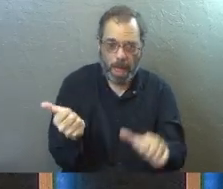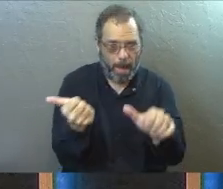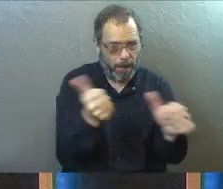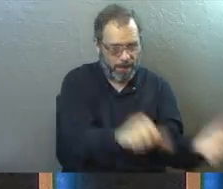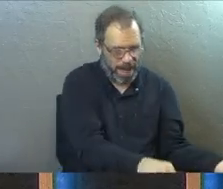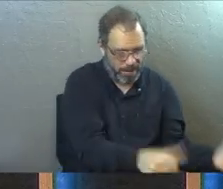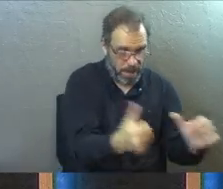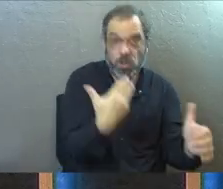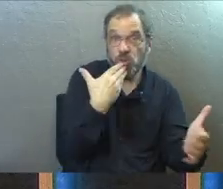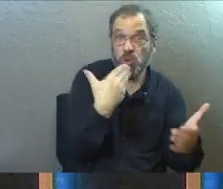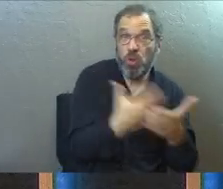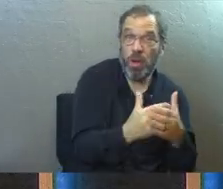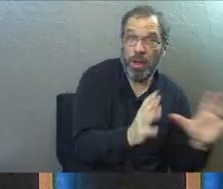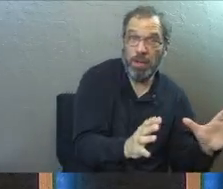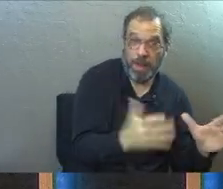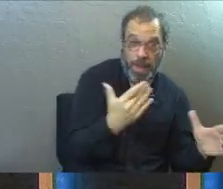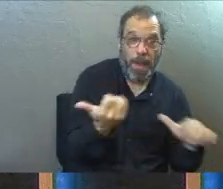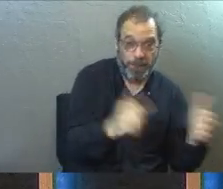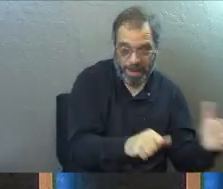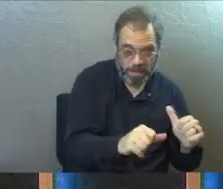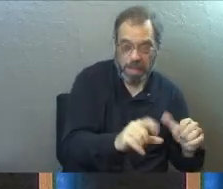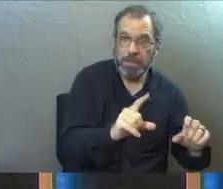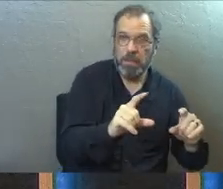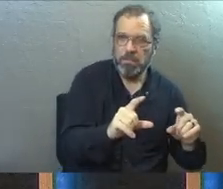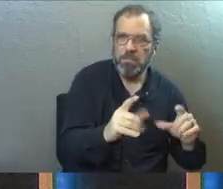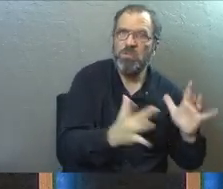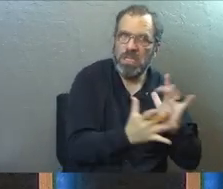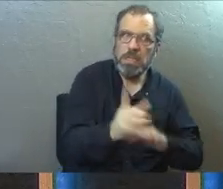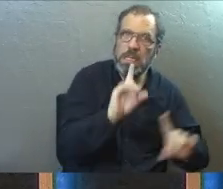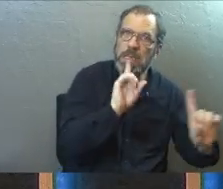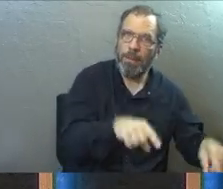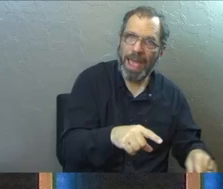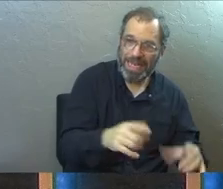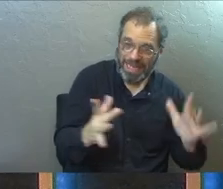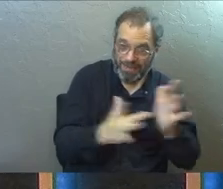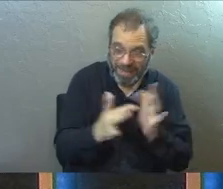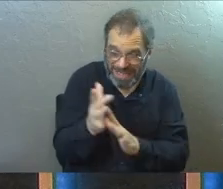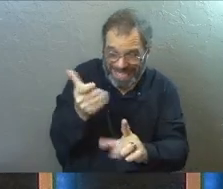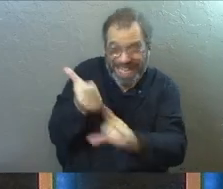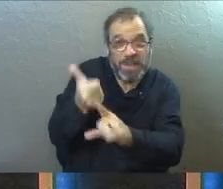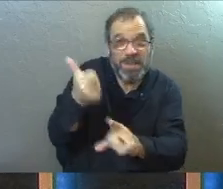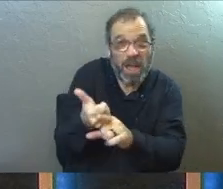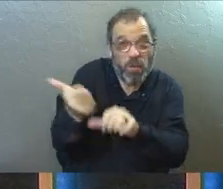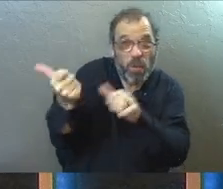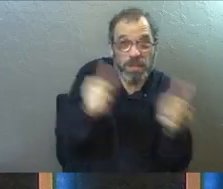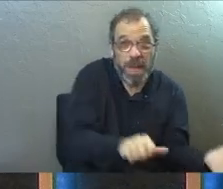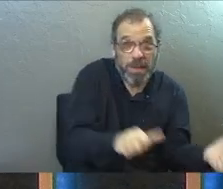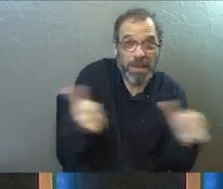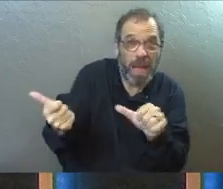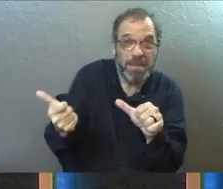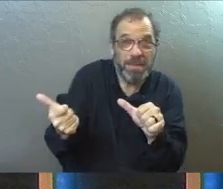Baptism is good. Baptism is commanded by Jesus. Jesus himself was baptized.